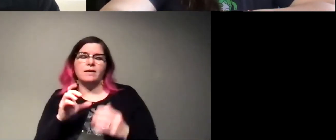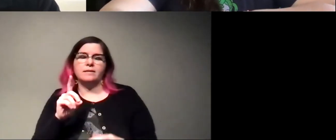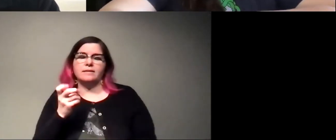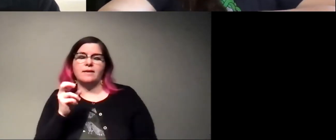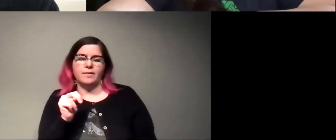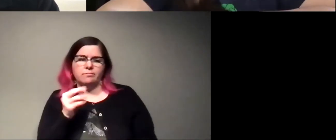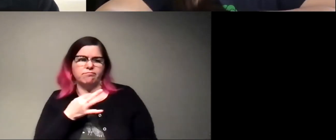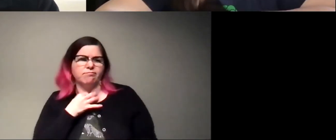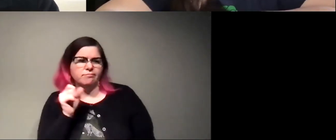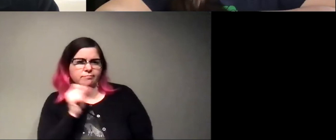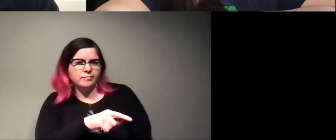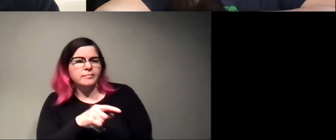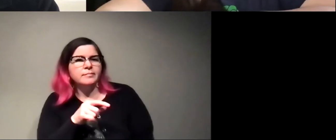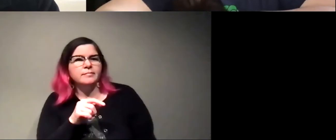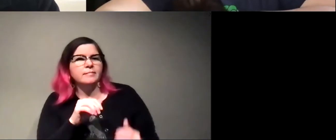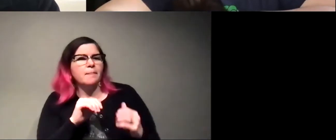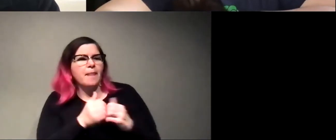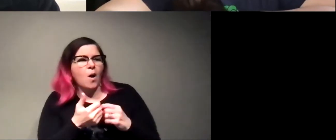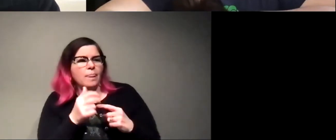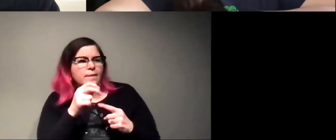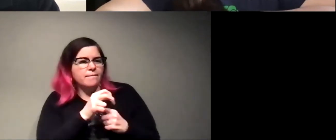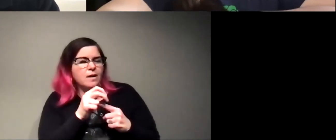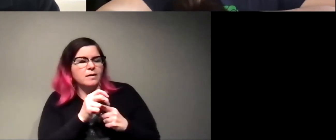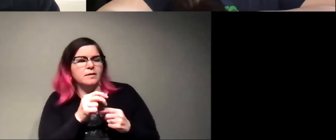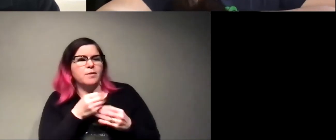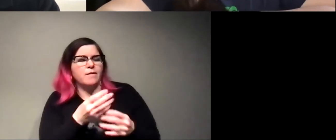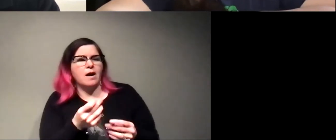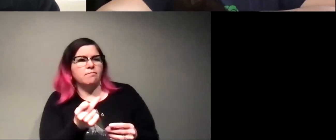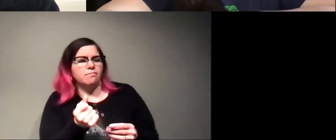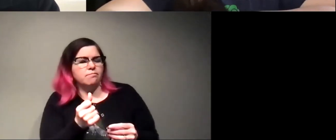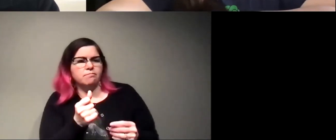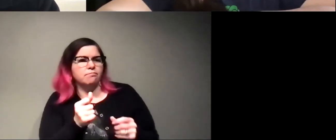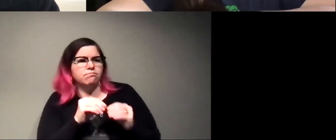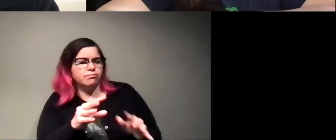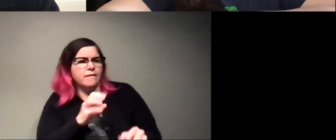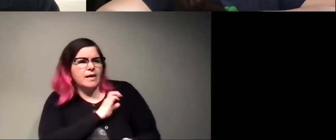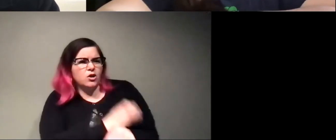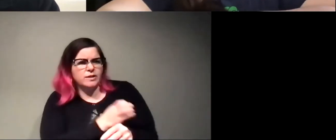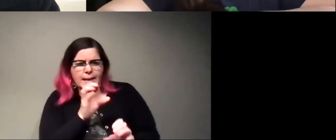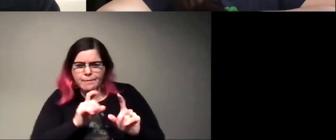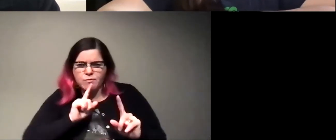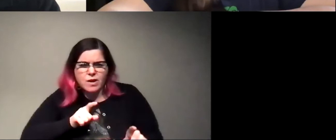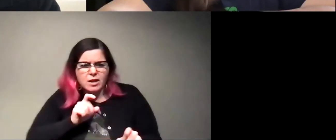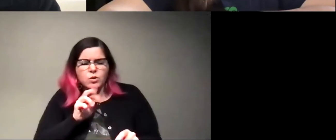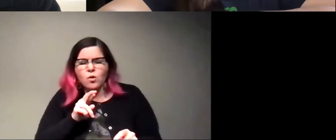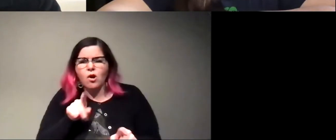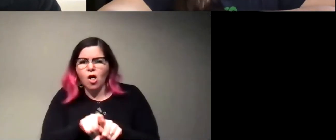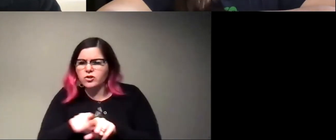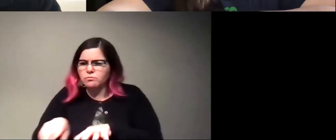Devin in particular would like to know, um, how does the fungus provide a sudden burst of energy? Is it a chemical reaction or does it also hijack the